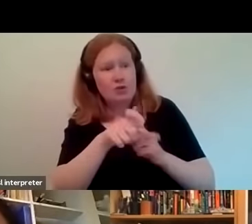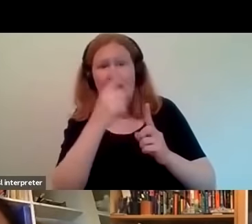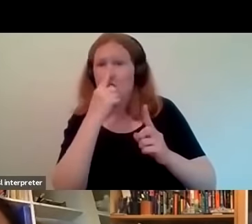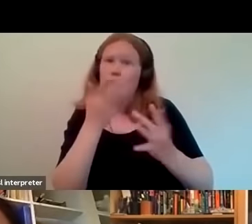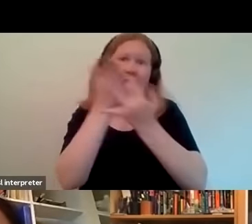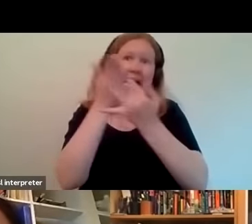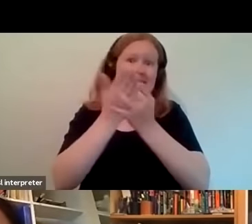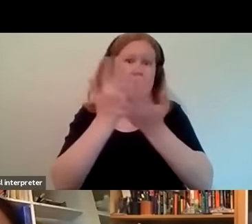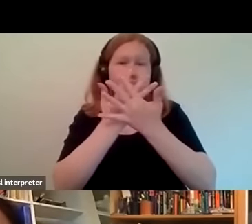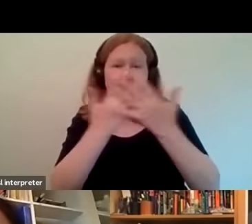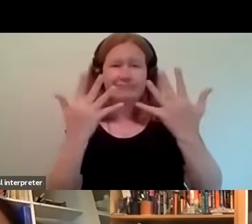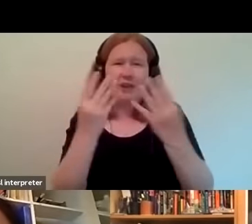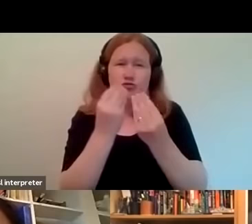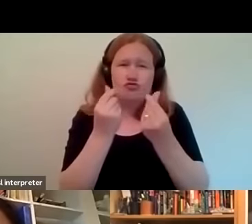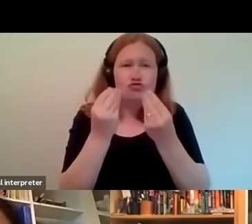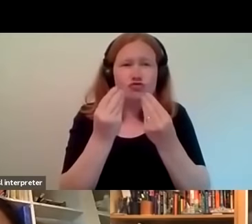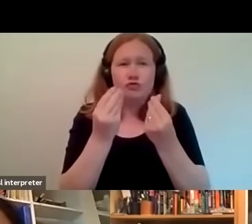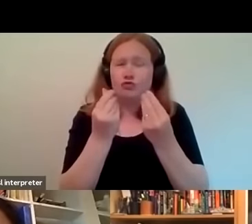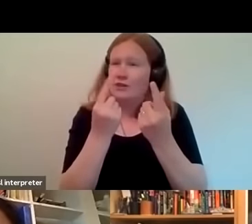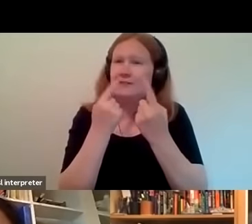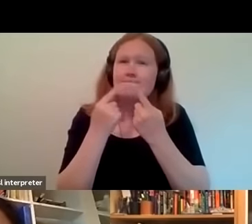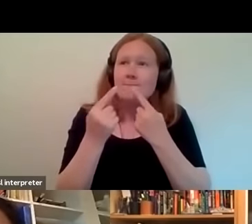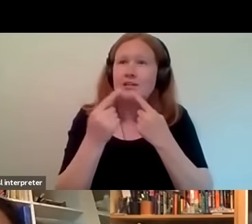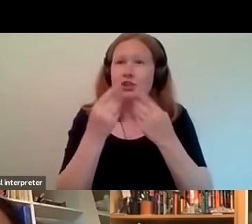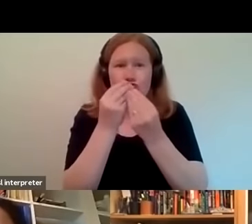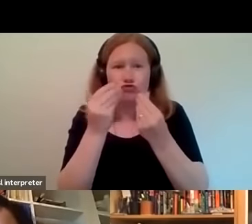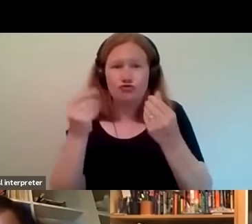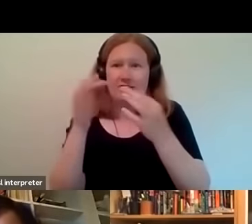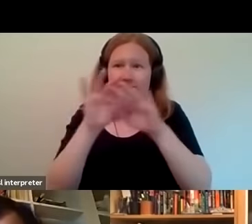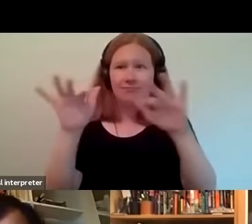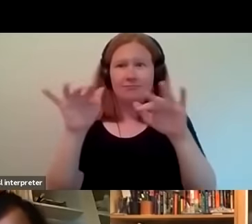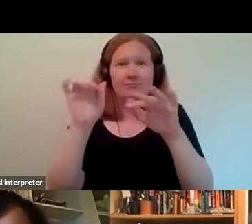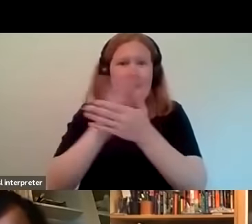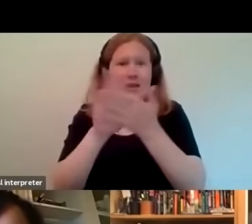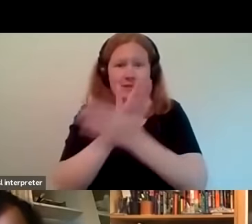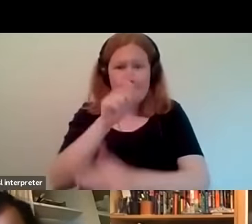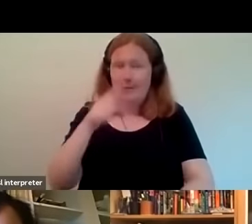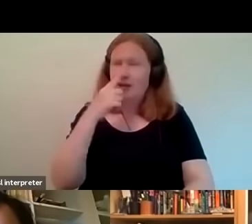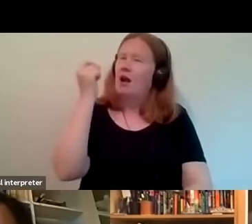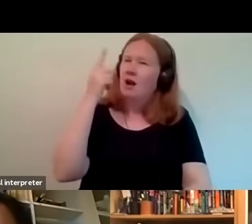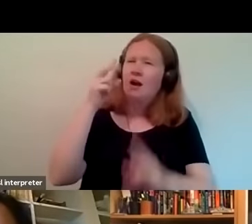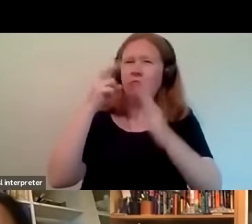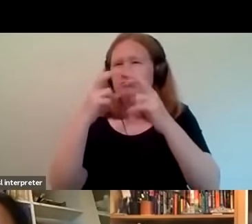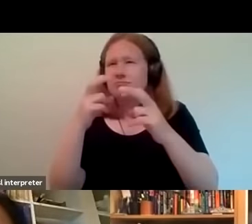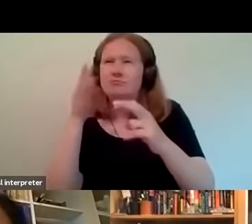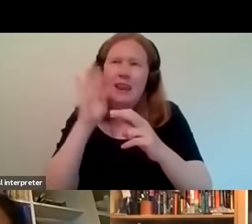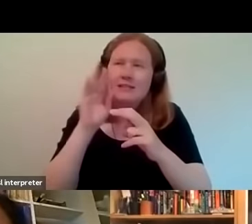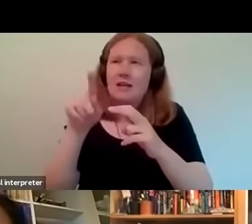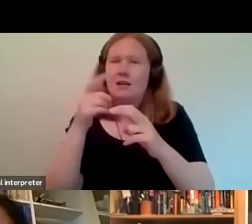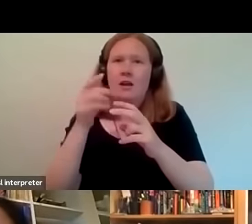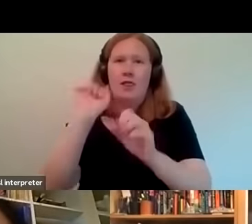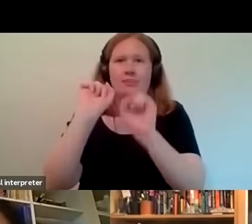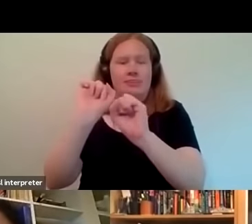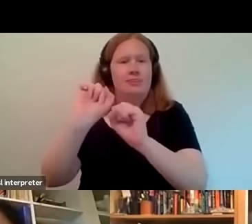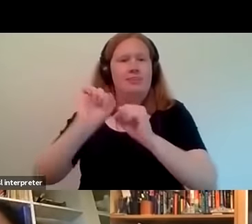real rich um source and a rich resource for people to kind of understand the reggae history but hearing it coming from